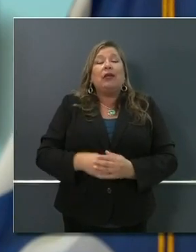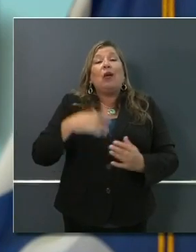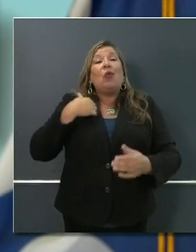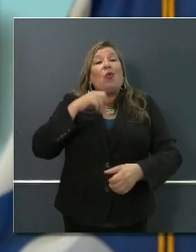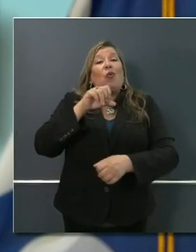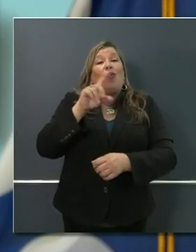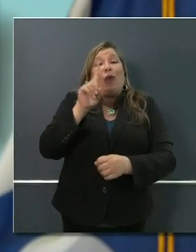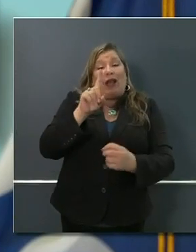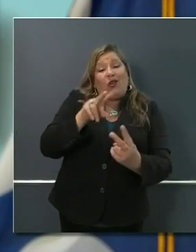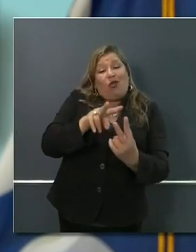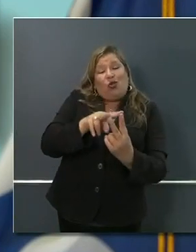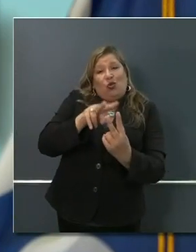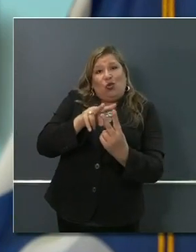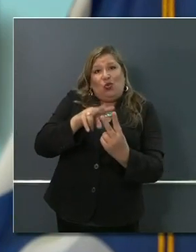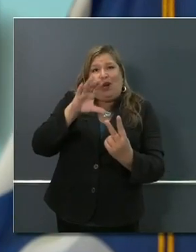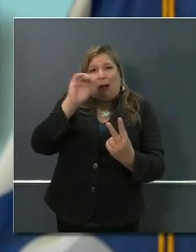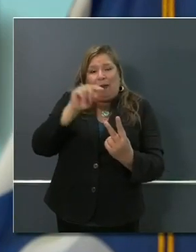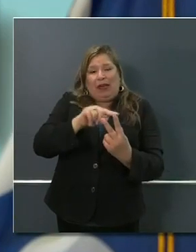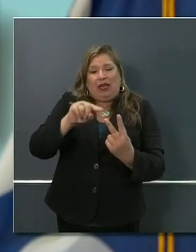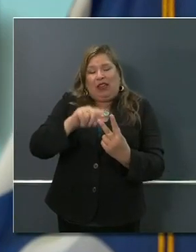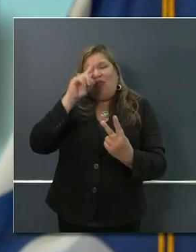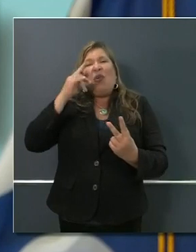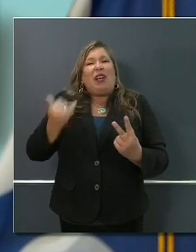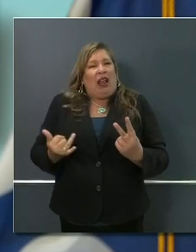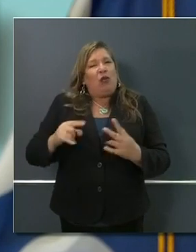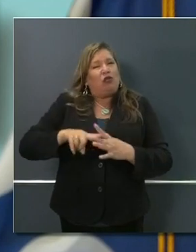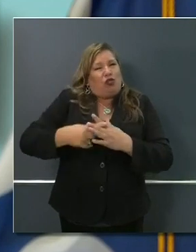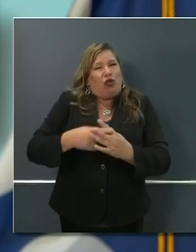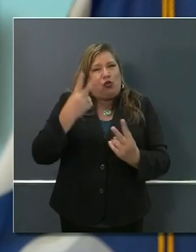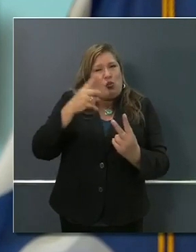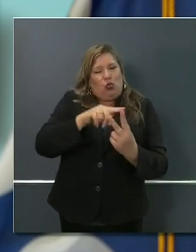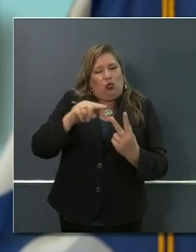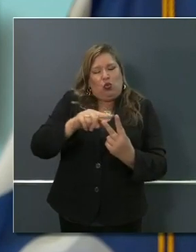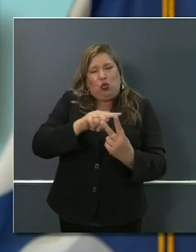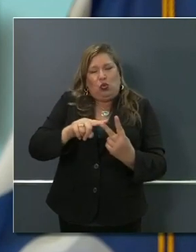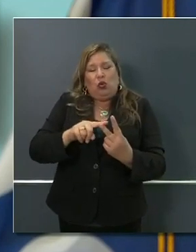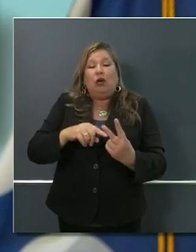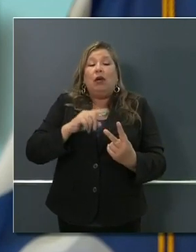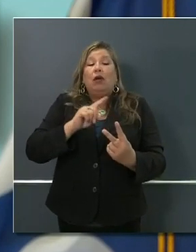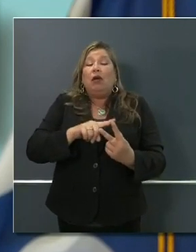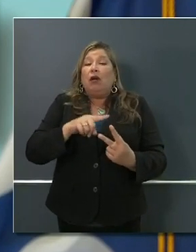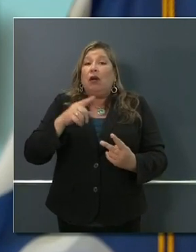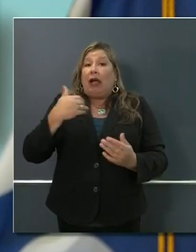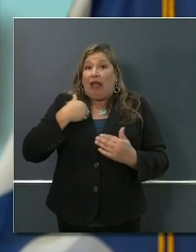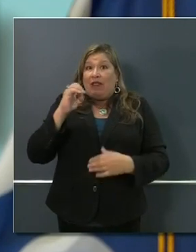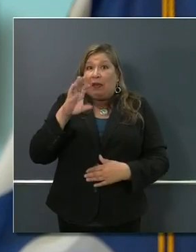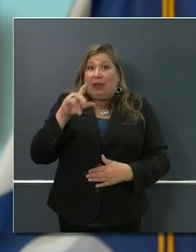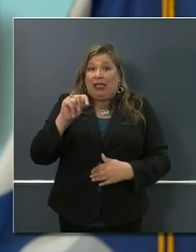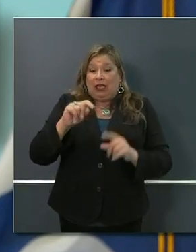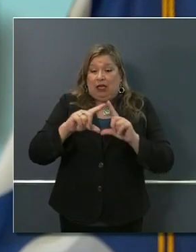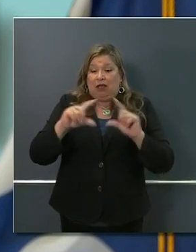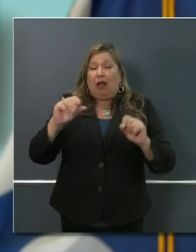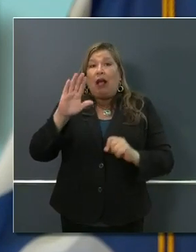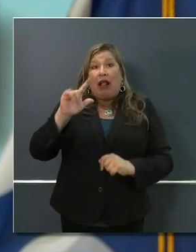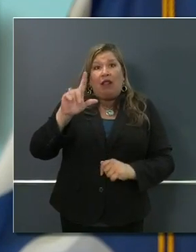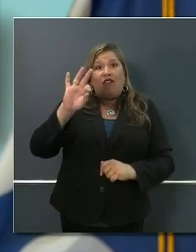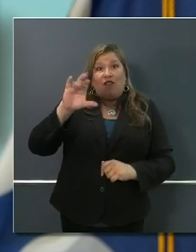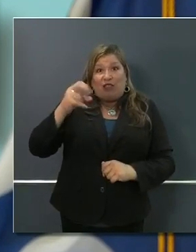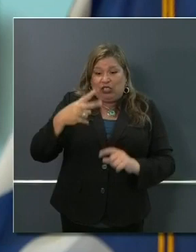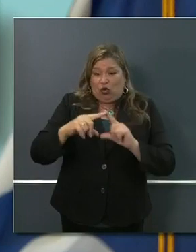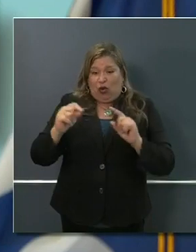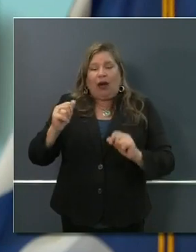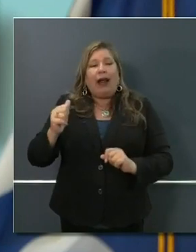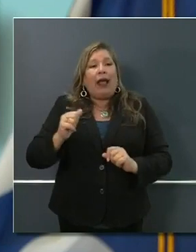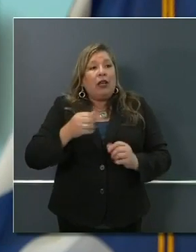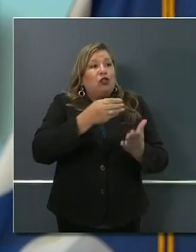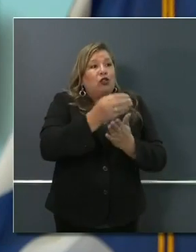Walmart. And so that's just for the moment, Amazon, Walmart, but now you can shop online with CalFresh. We want to expand